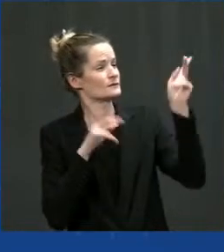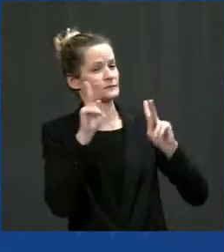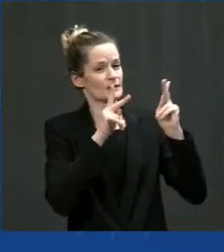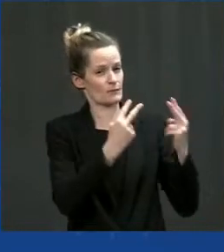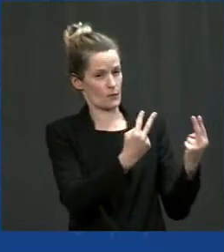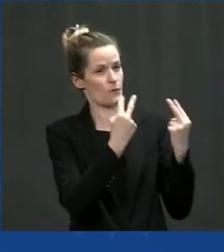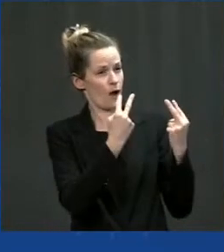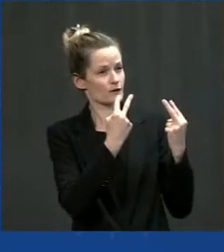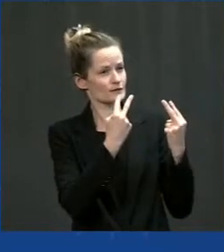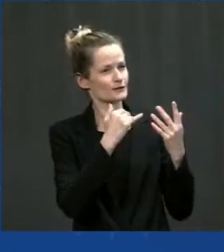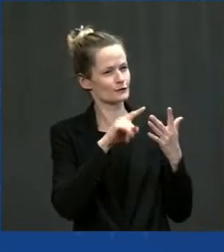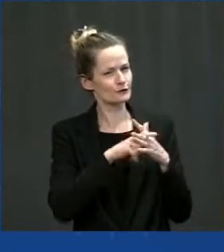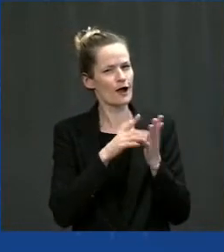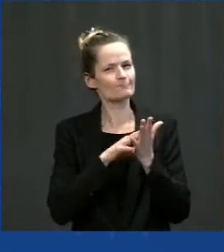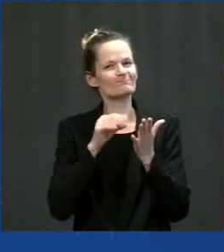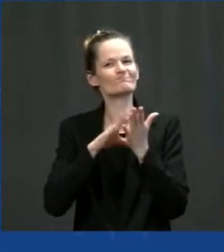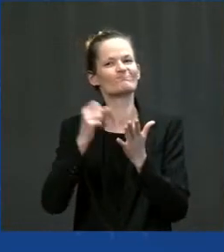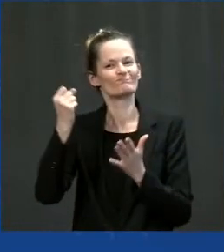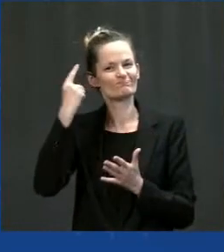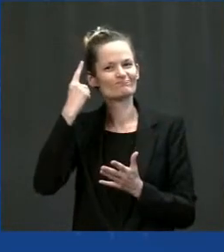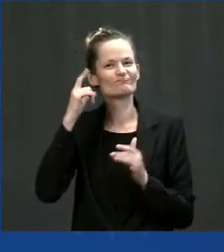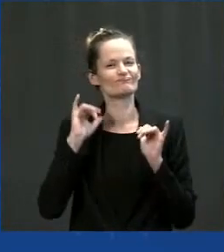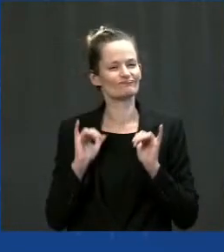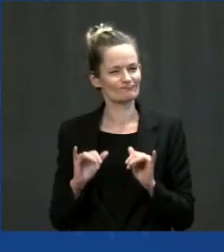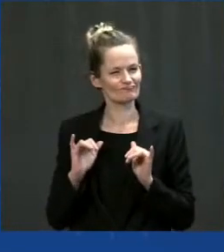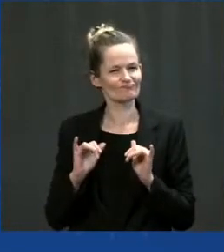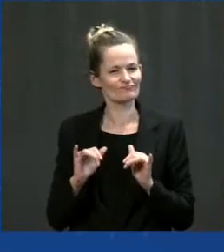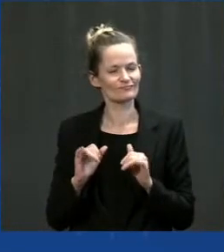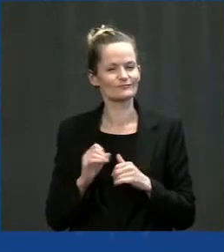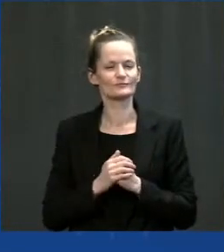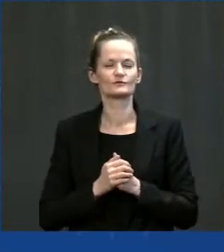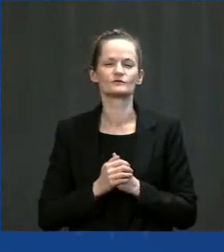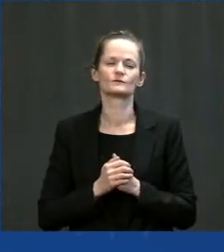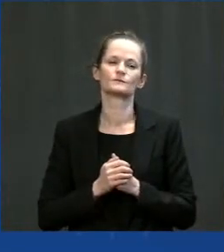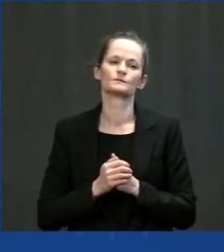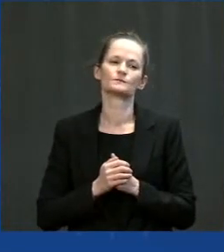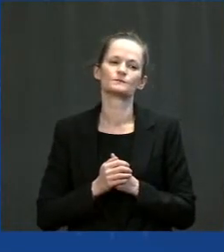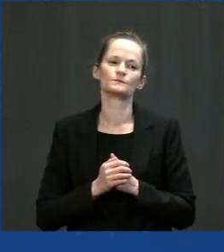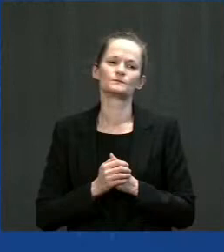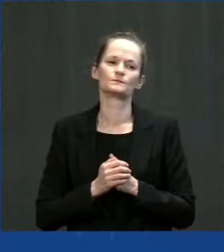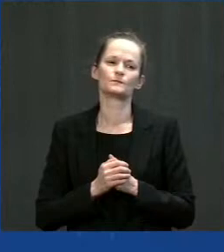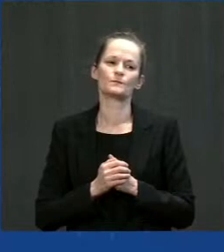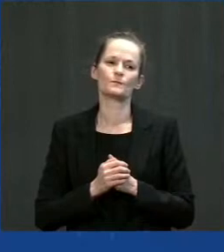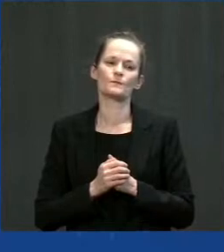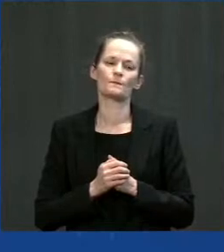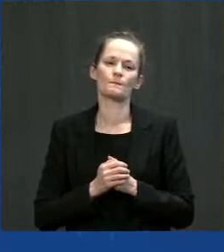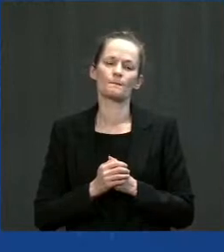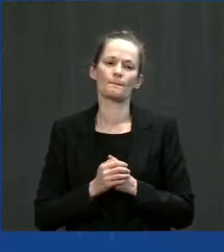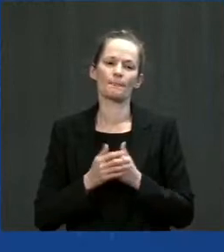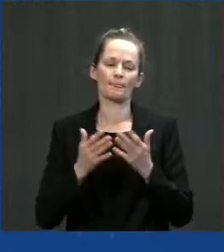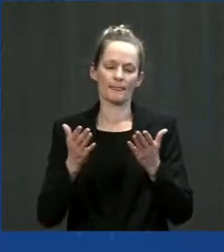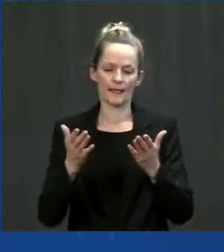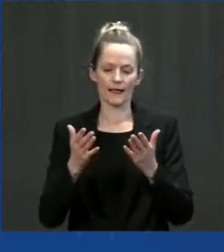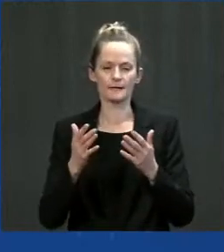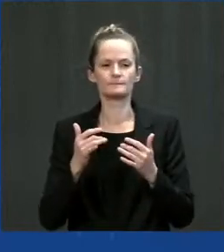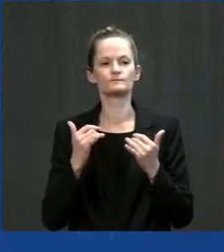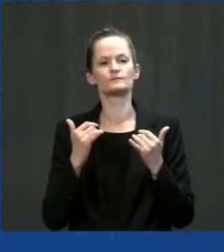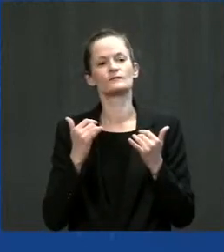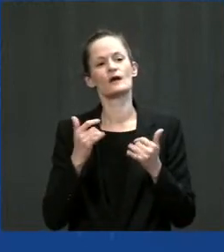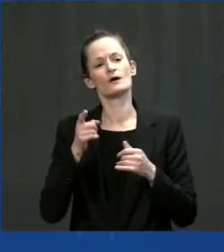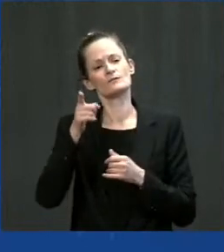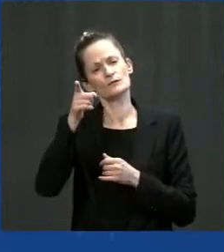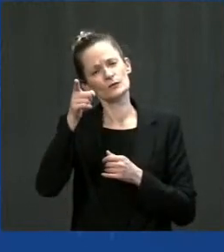— local officials — is that when you talk about the commute times